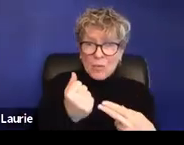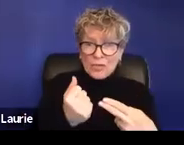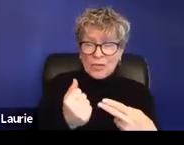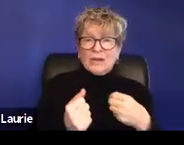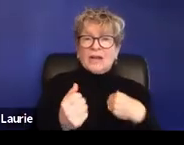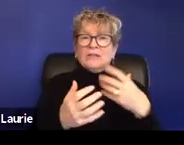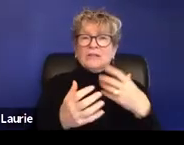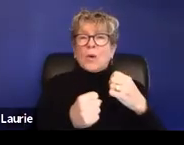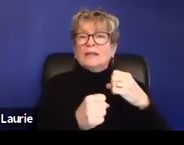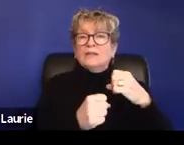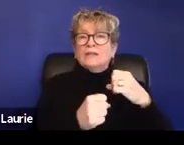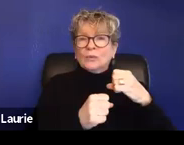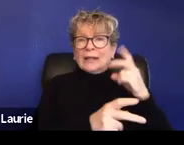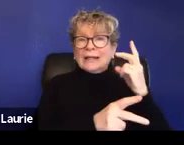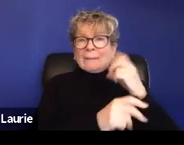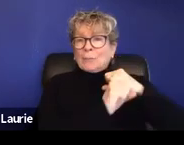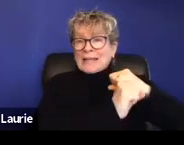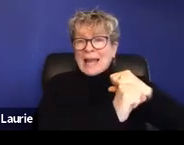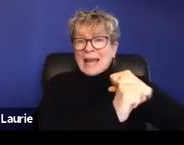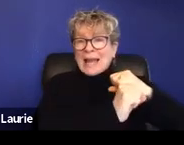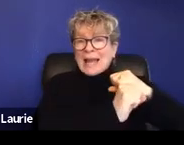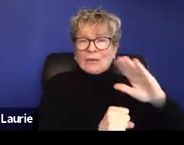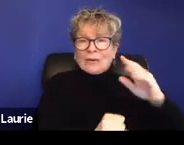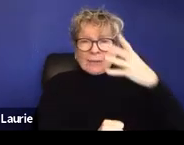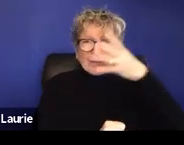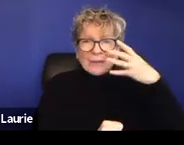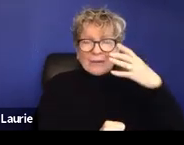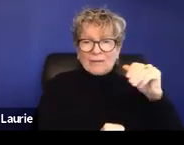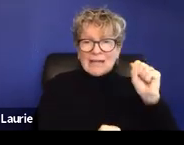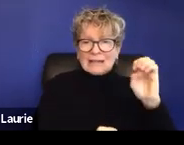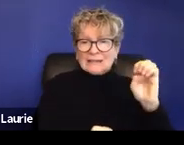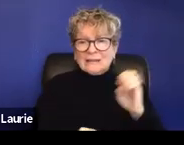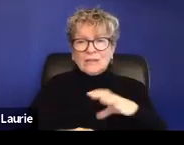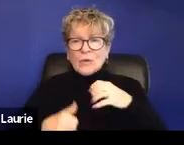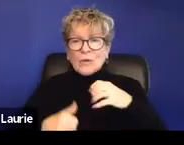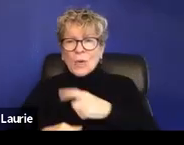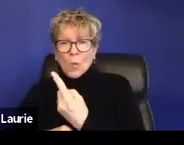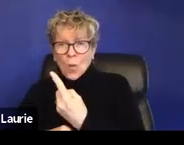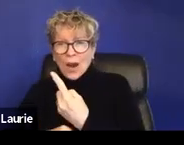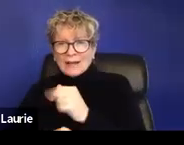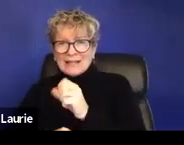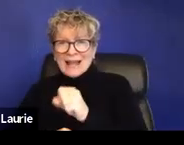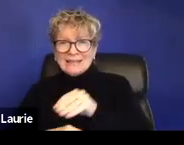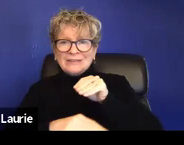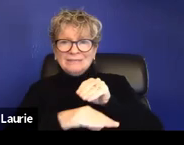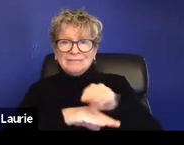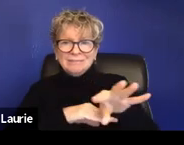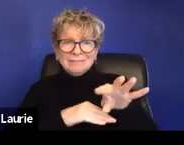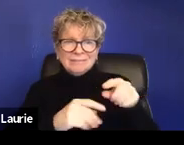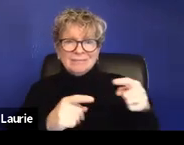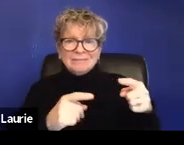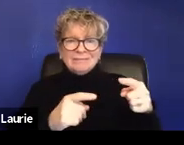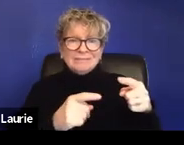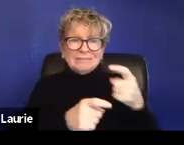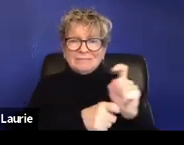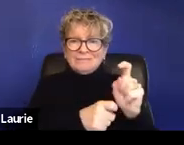is also protected. And one case doesn't end up hurting another case as a really complicated example, but I just wanted to